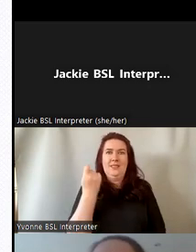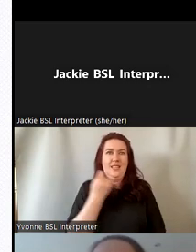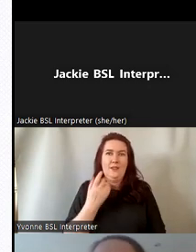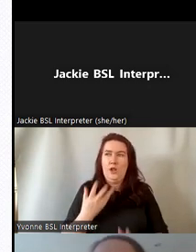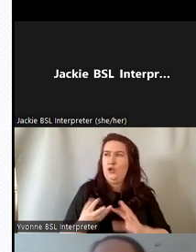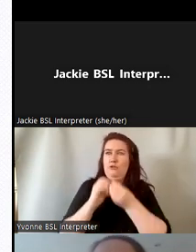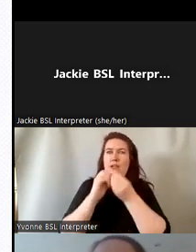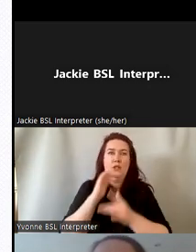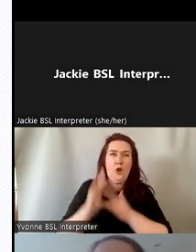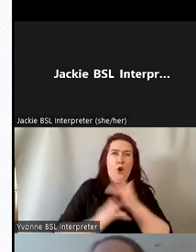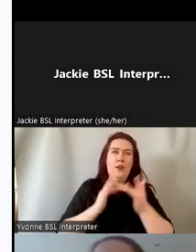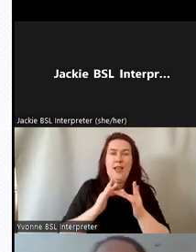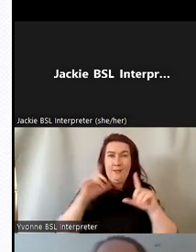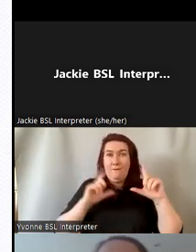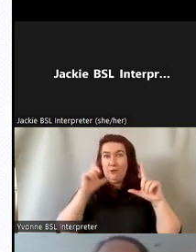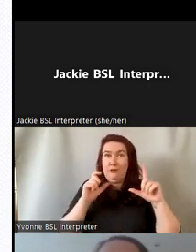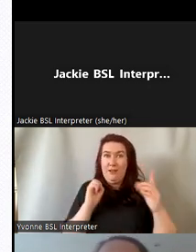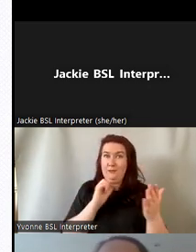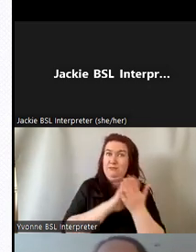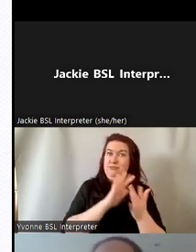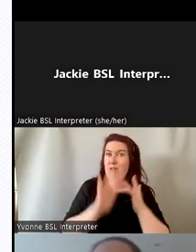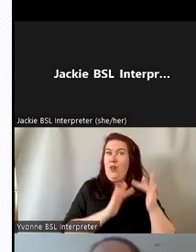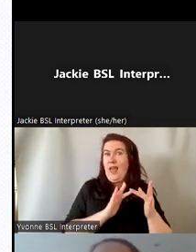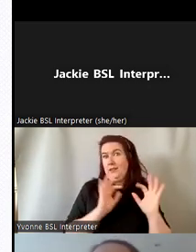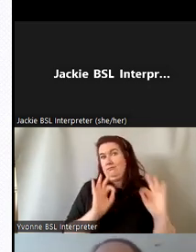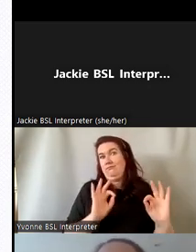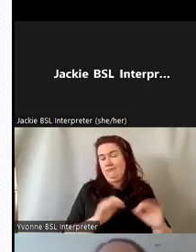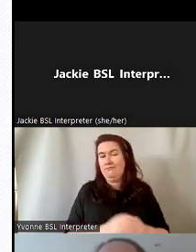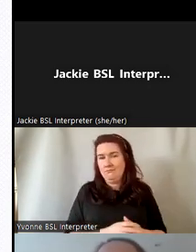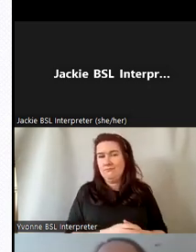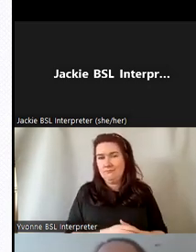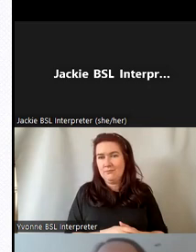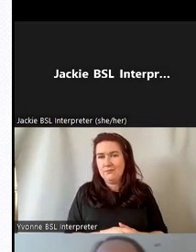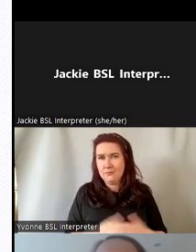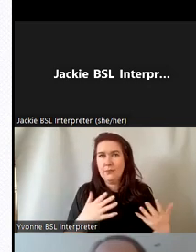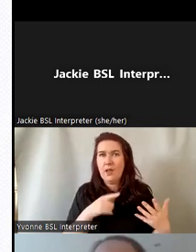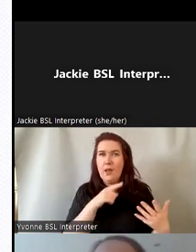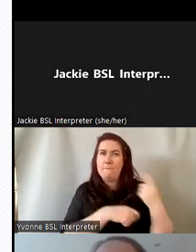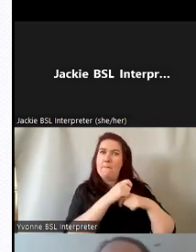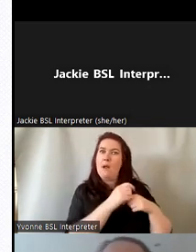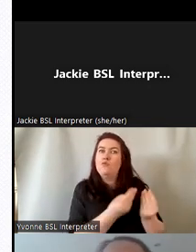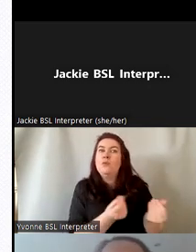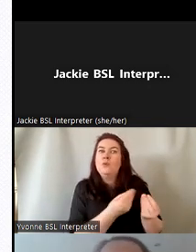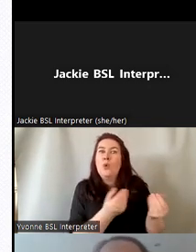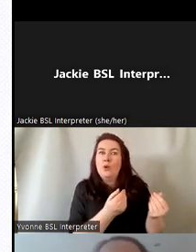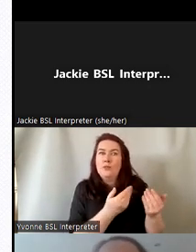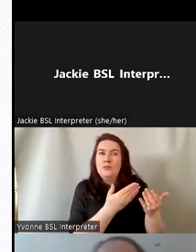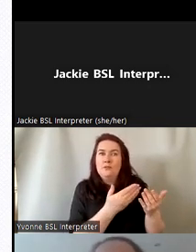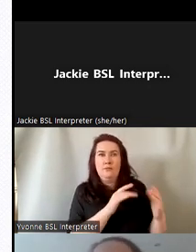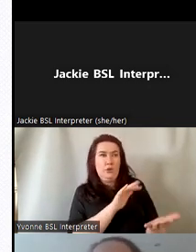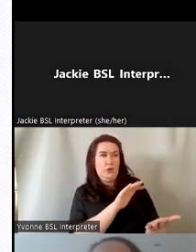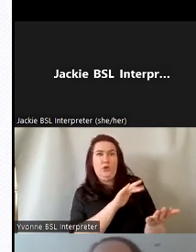online of our photographs and as a reserve as a resource it's so useful um